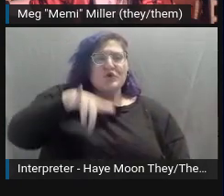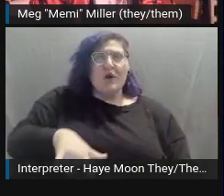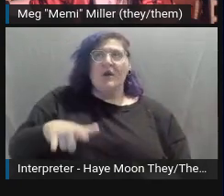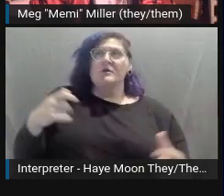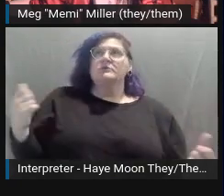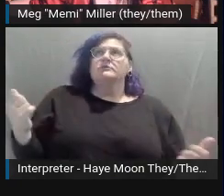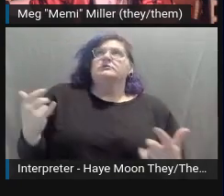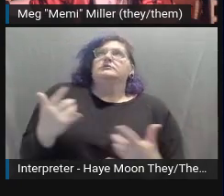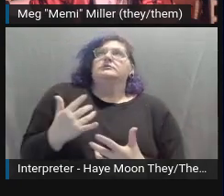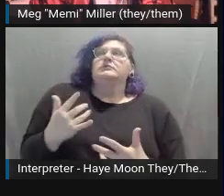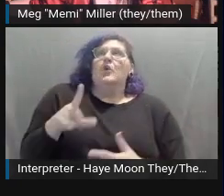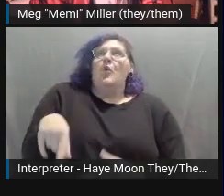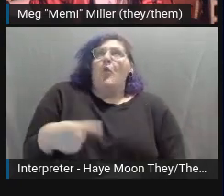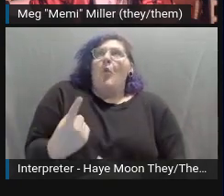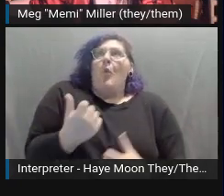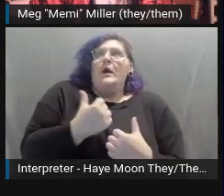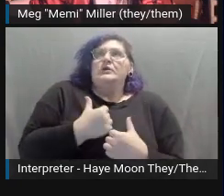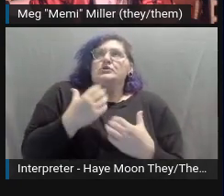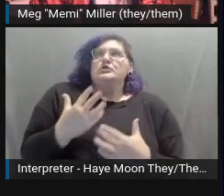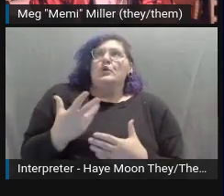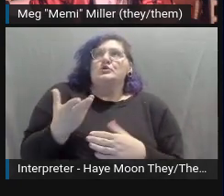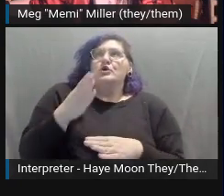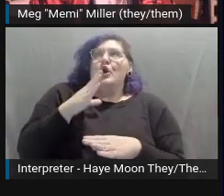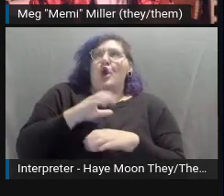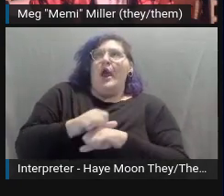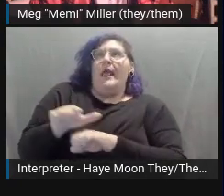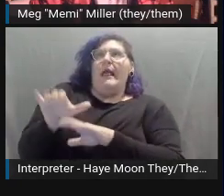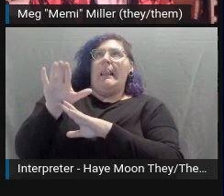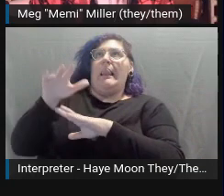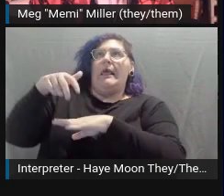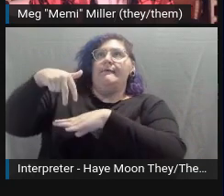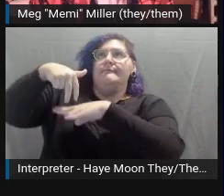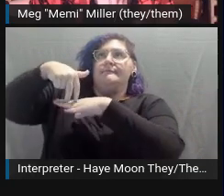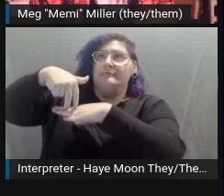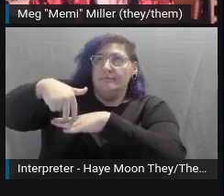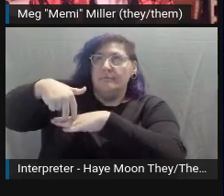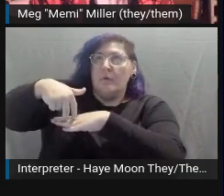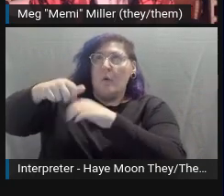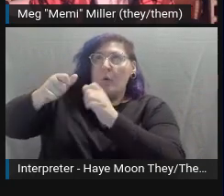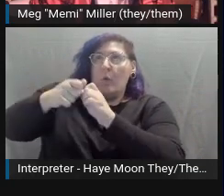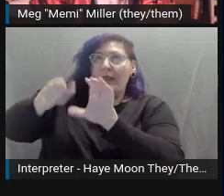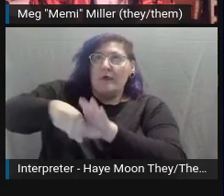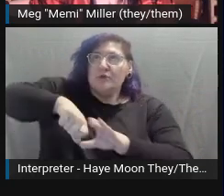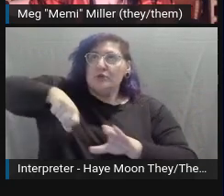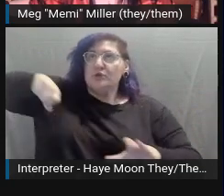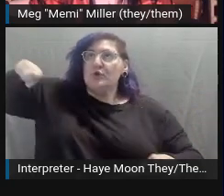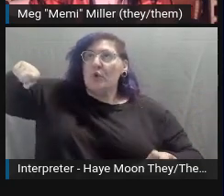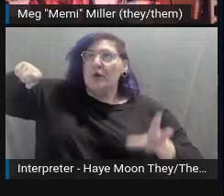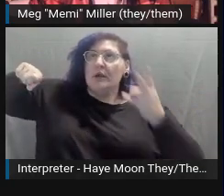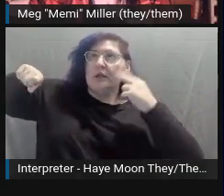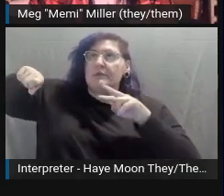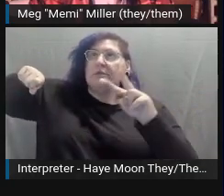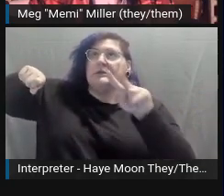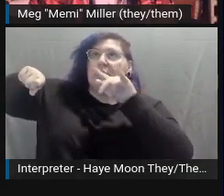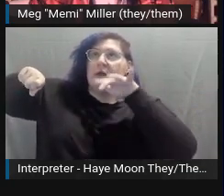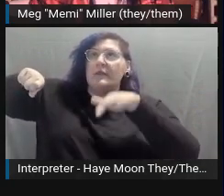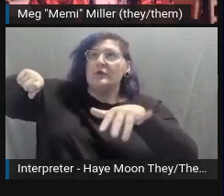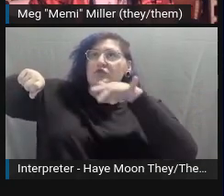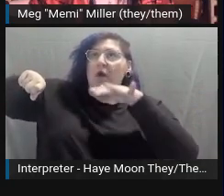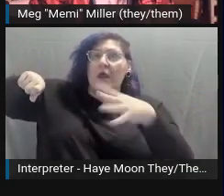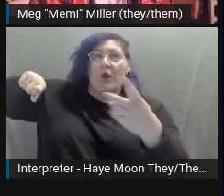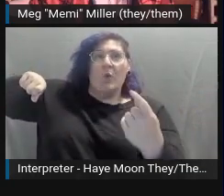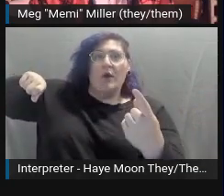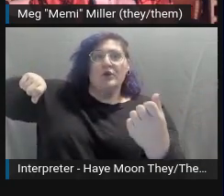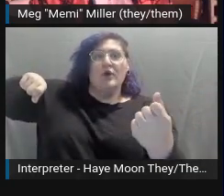Below it is a lone soldier standing on the edge of the cliff holding a sword and staring up the dragon, who's exhaling a small stream of fire in the soldier's direction.